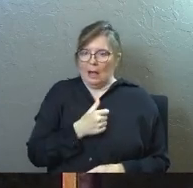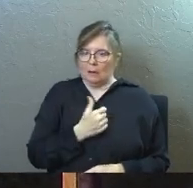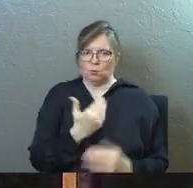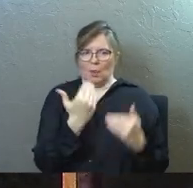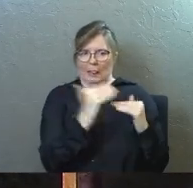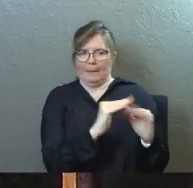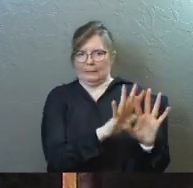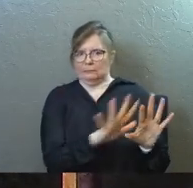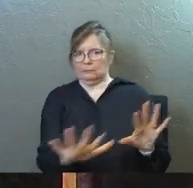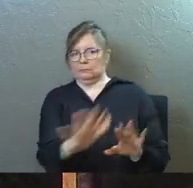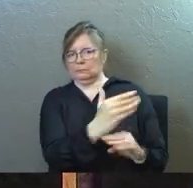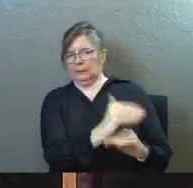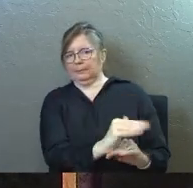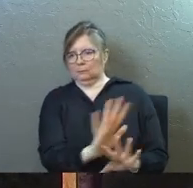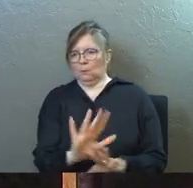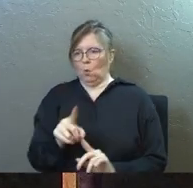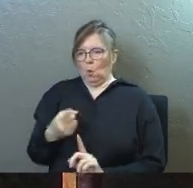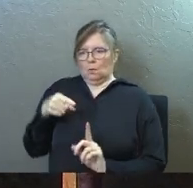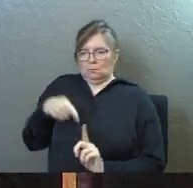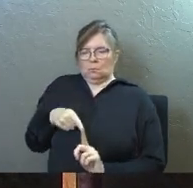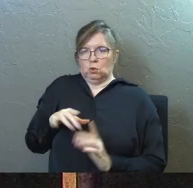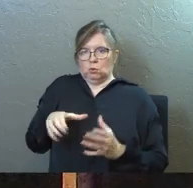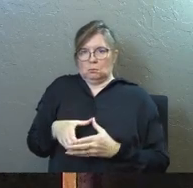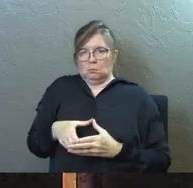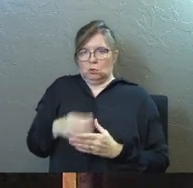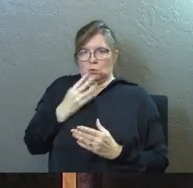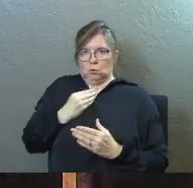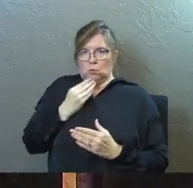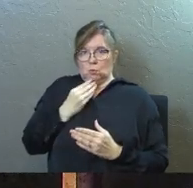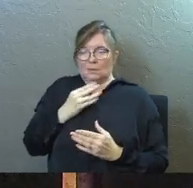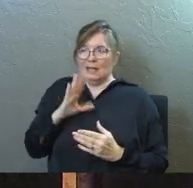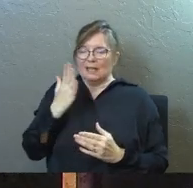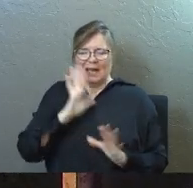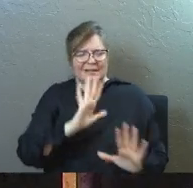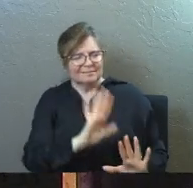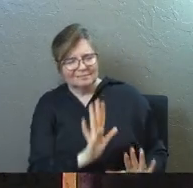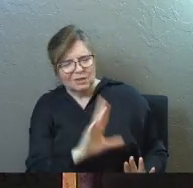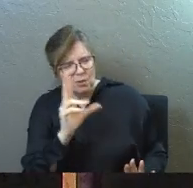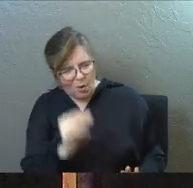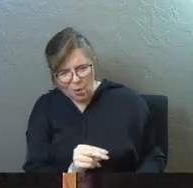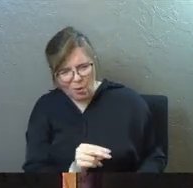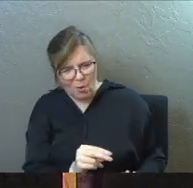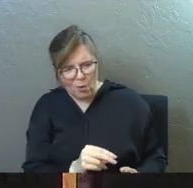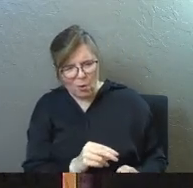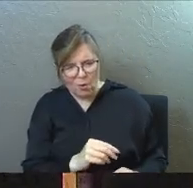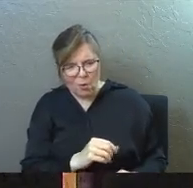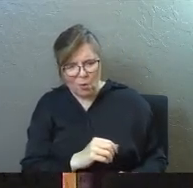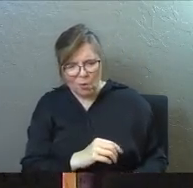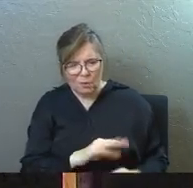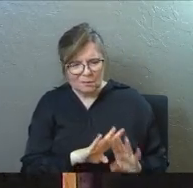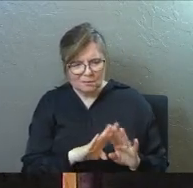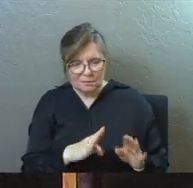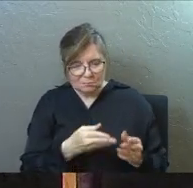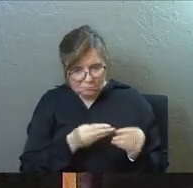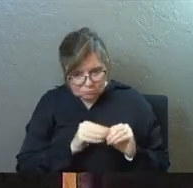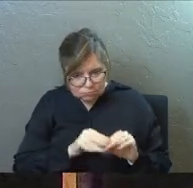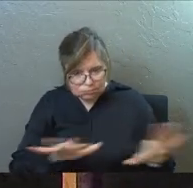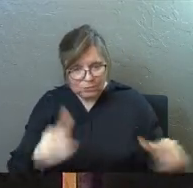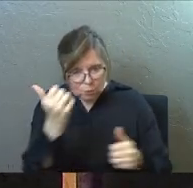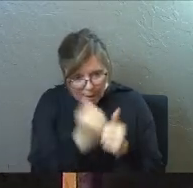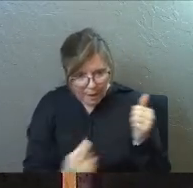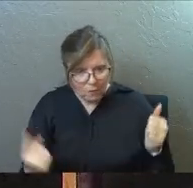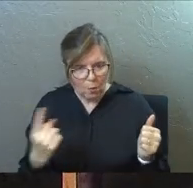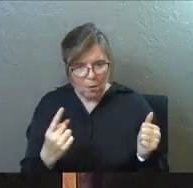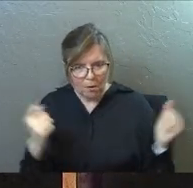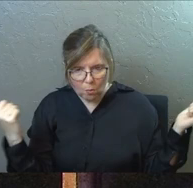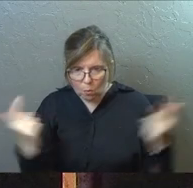Ricky talked about last week with Cornelius, is God kept trying to get through to them, no, you got to break down the barriers, you got to take this message of Jesus to